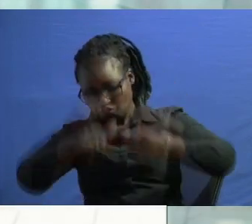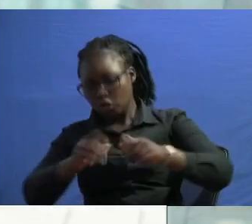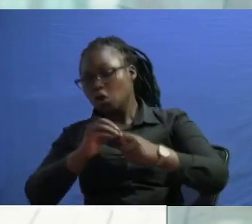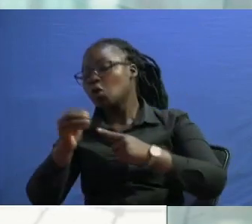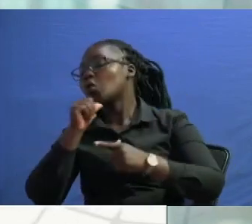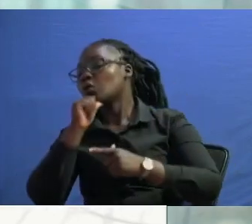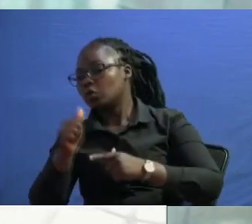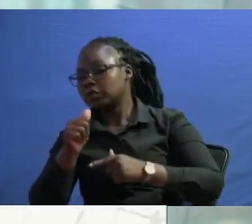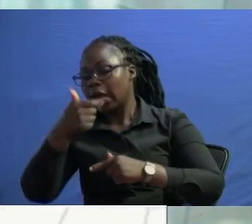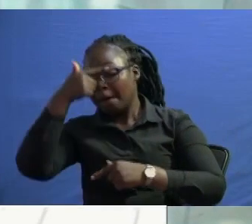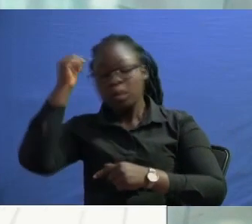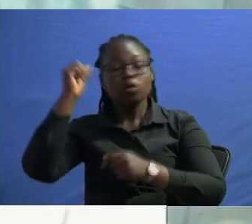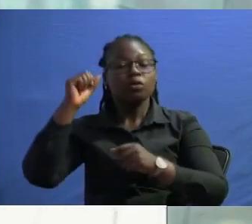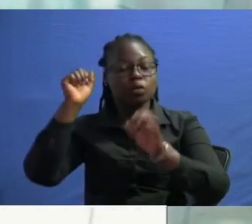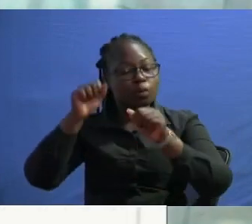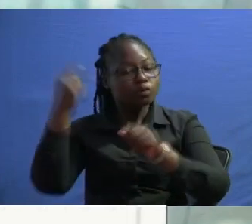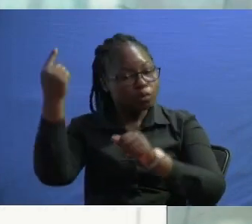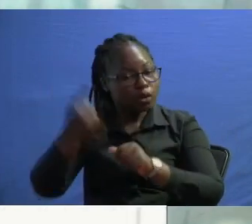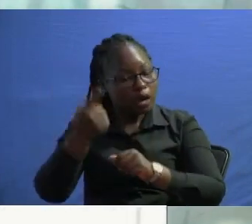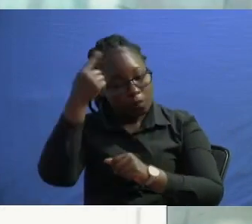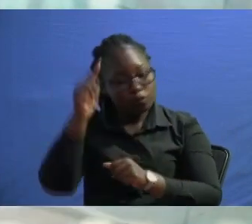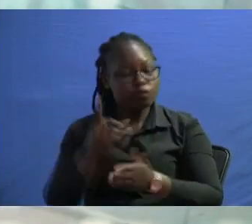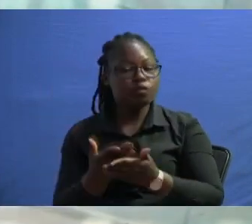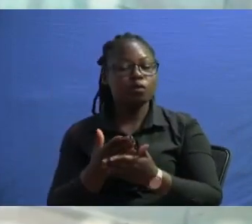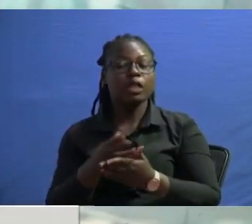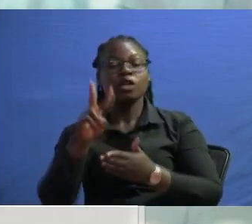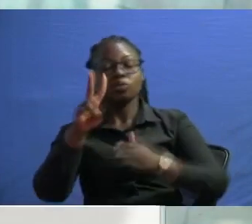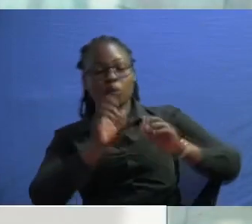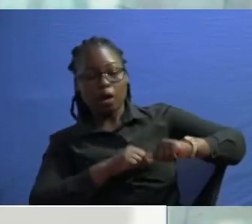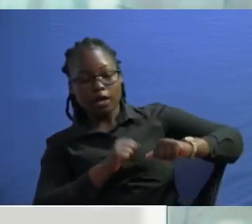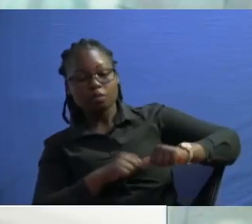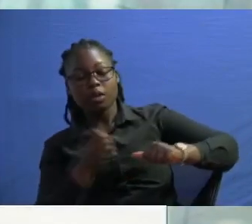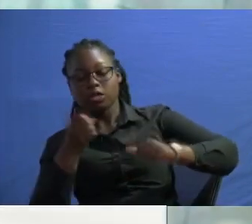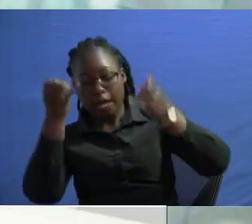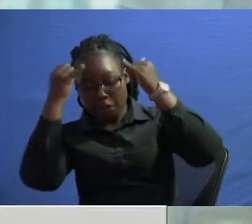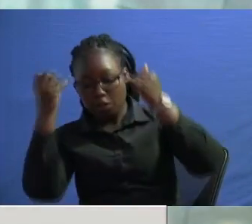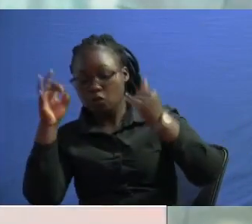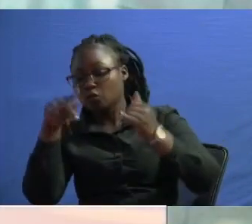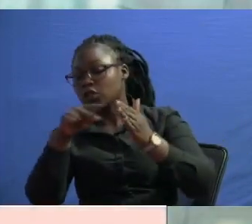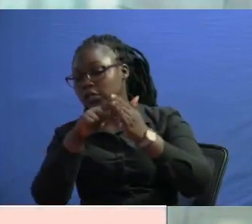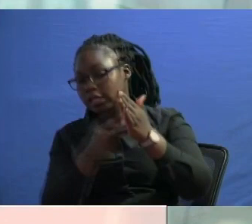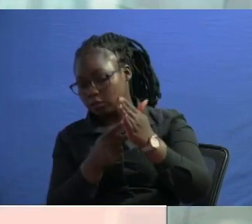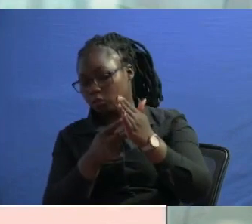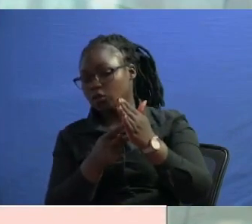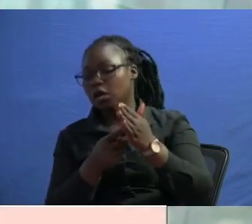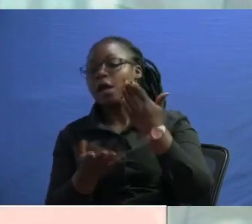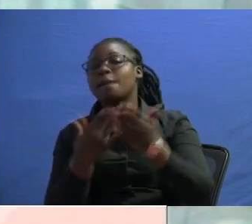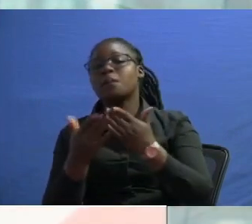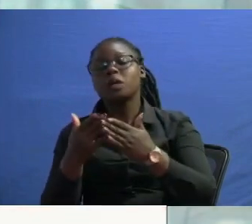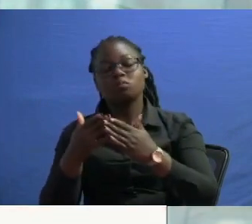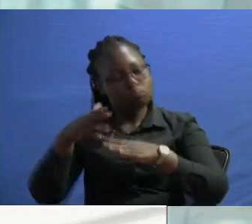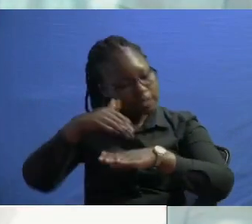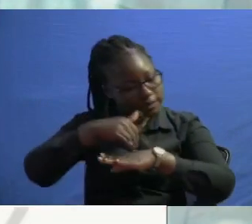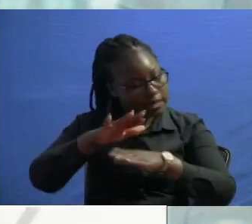because he can also come for a bilateral amendment of that particular contract that's all he can do he can rescind the